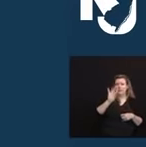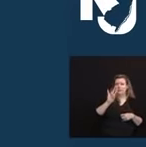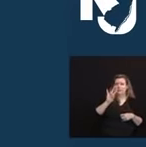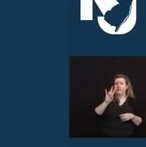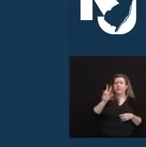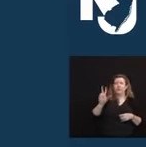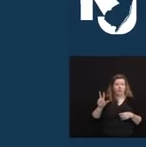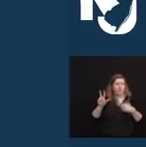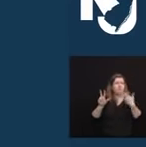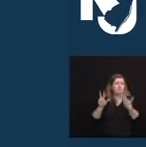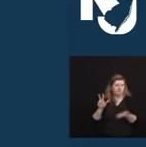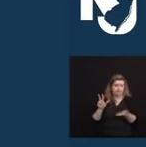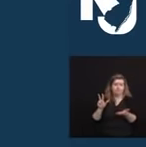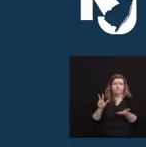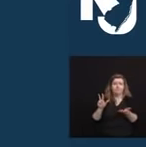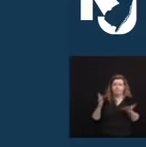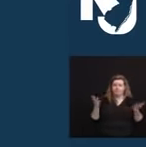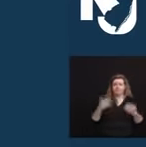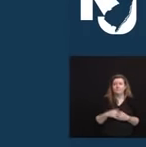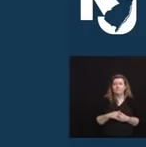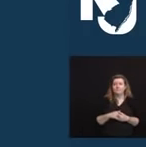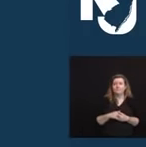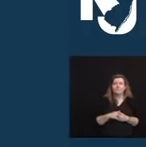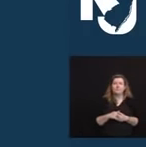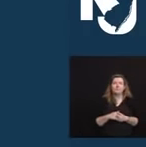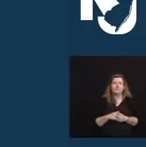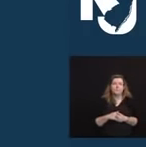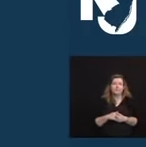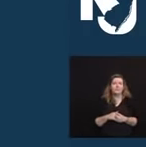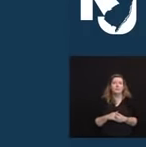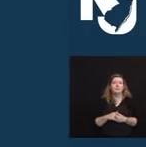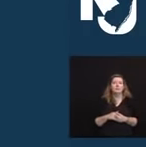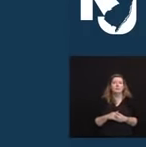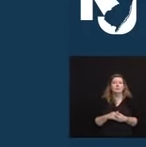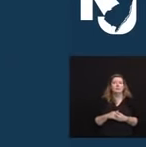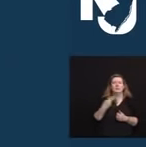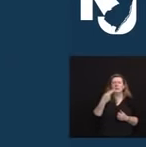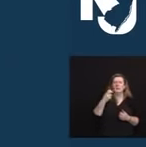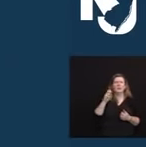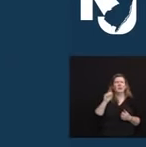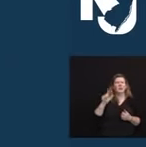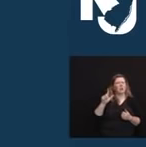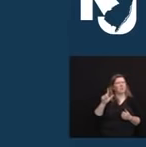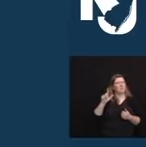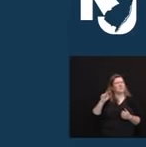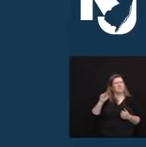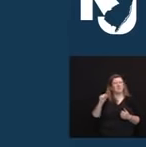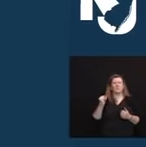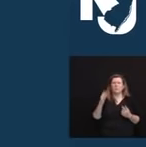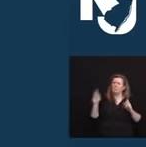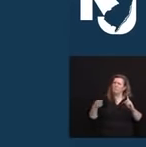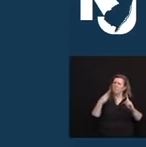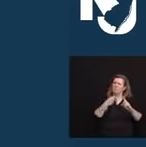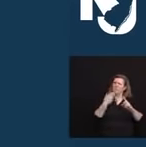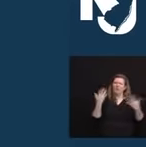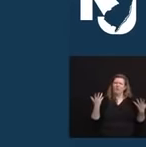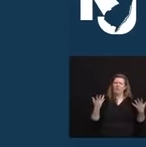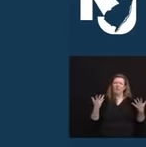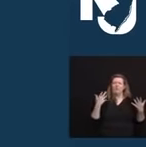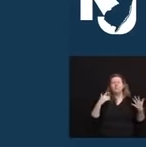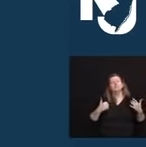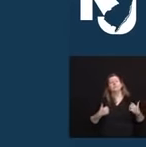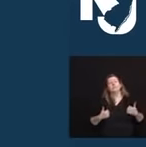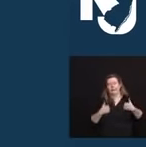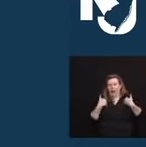-8773. Heal and Jay offers live support for doctors, nurses,